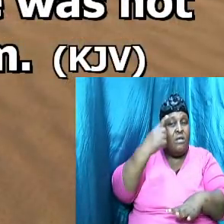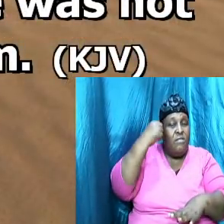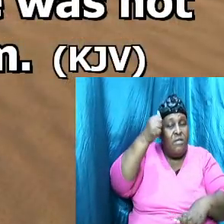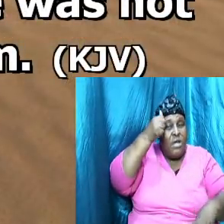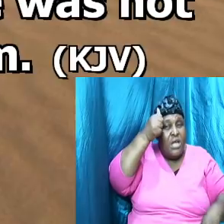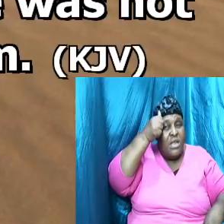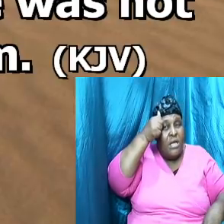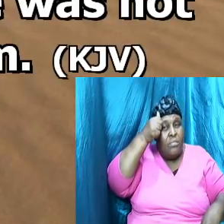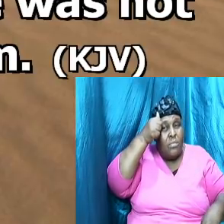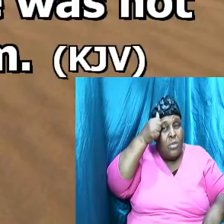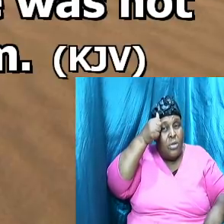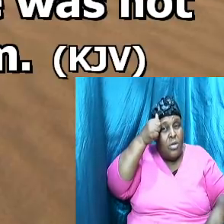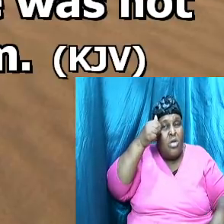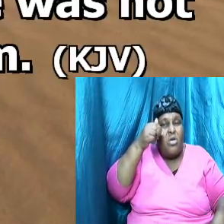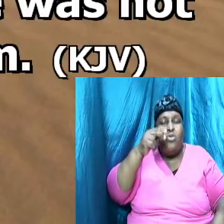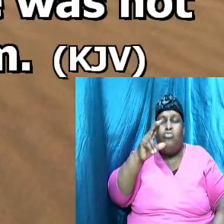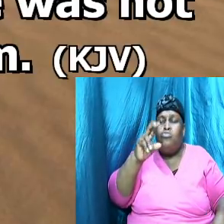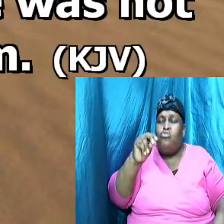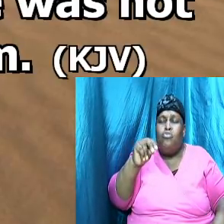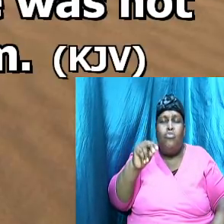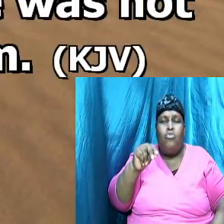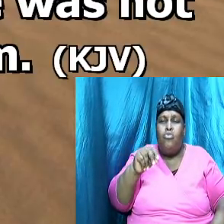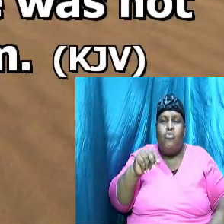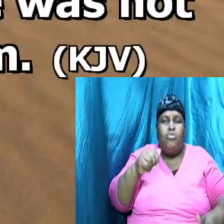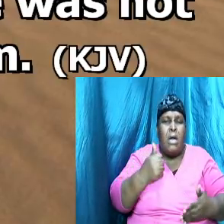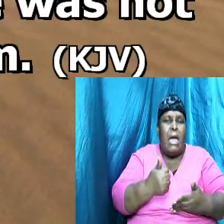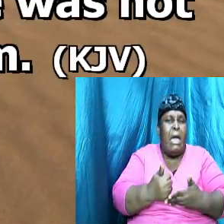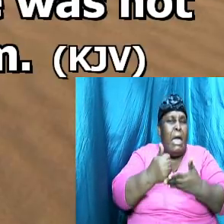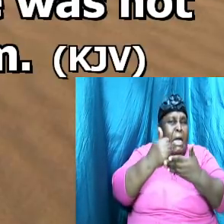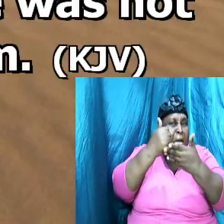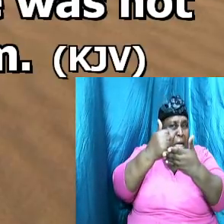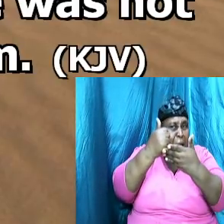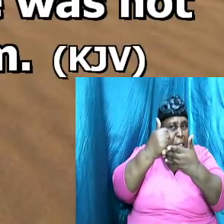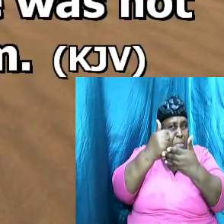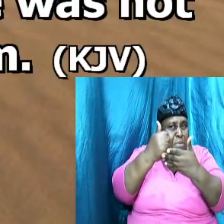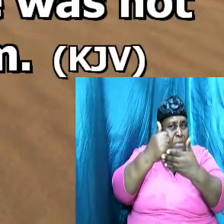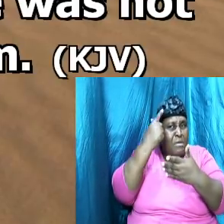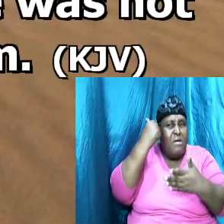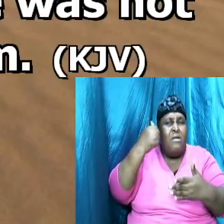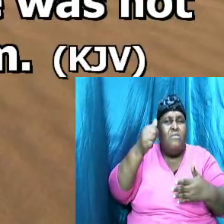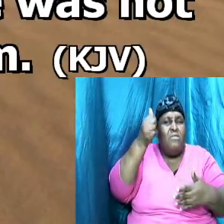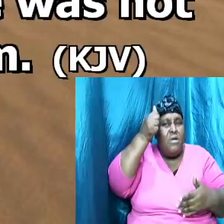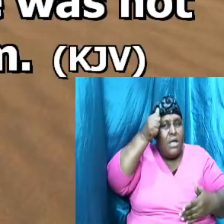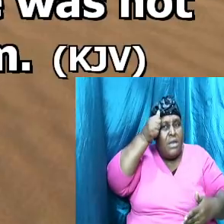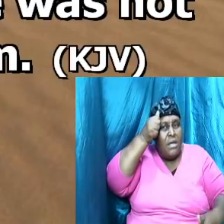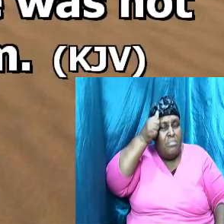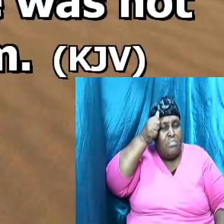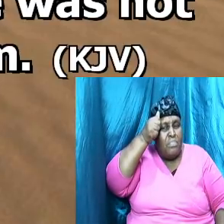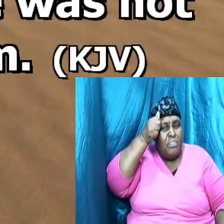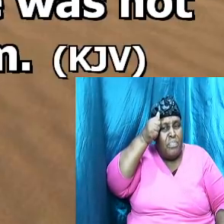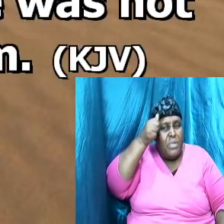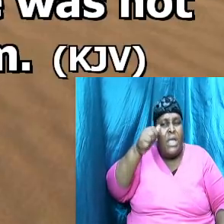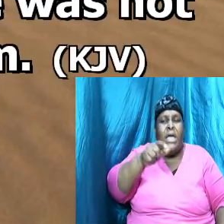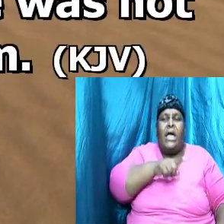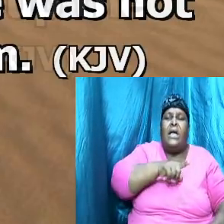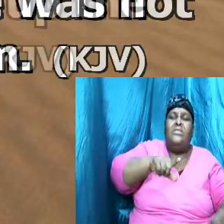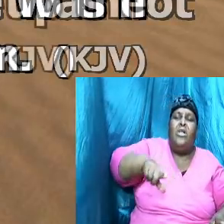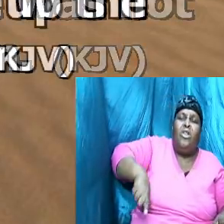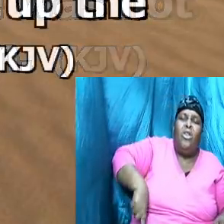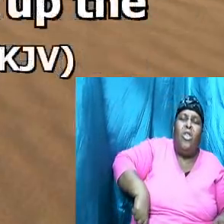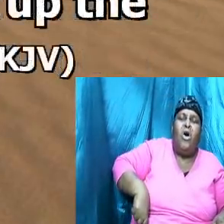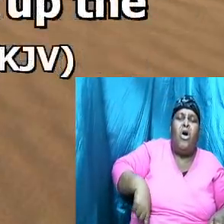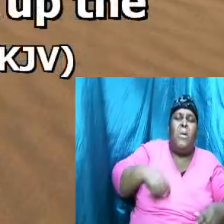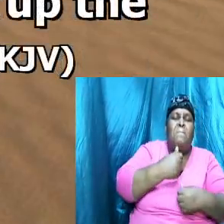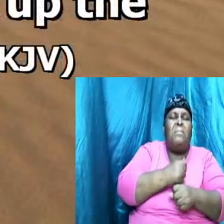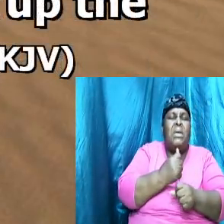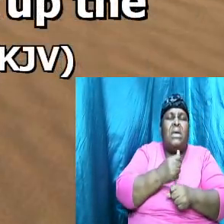there was not found any help need and the Lord caused a